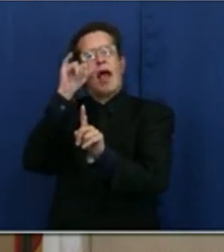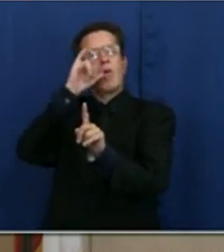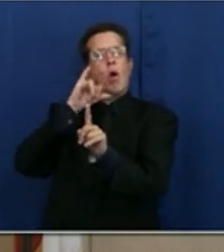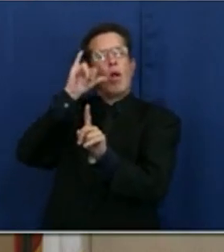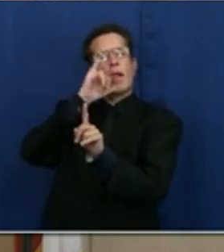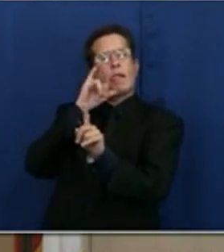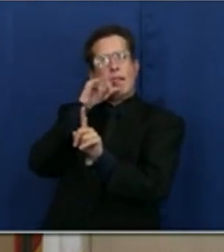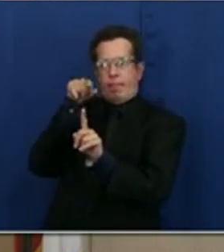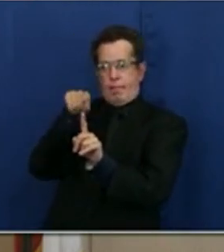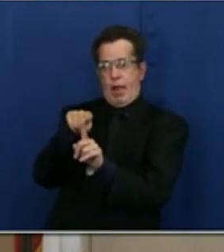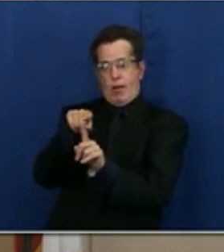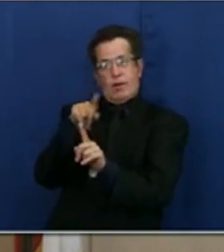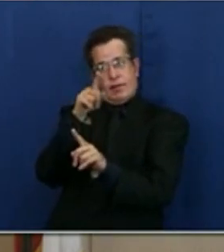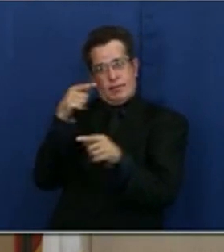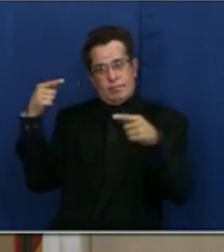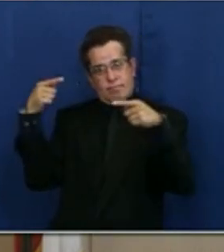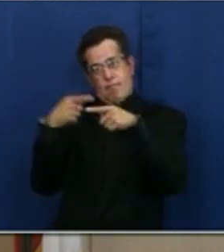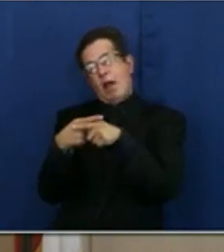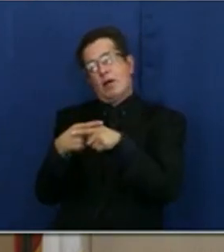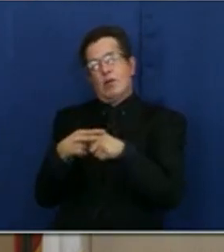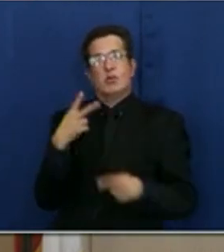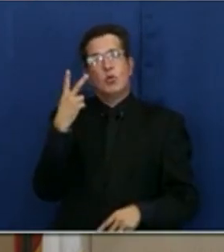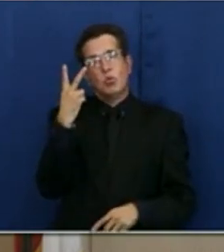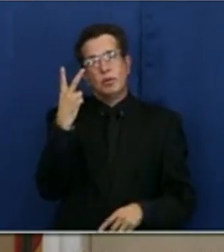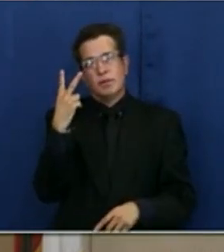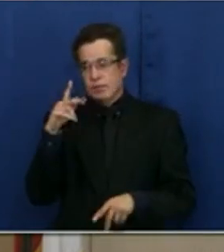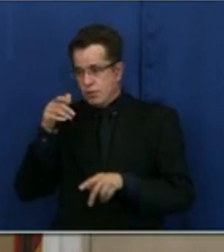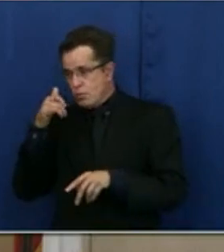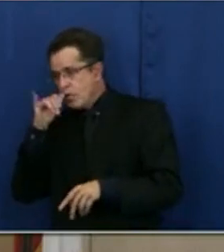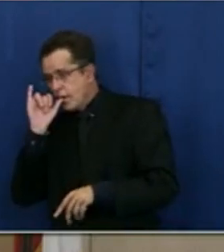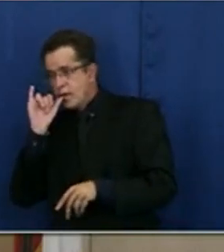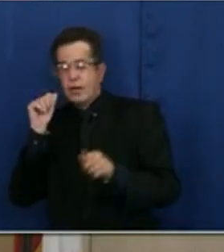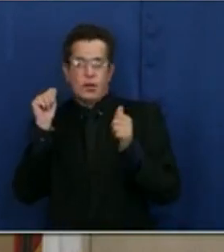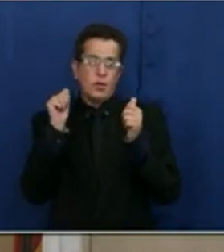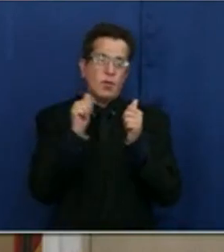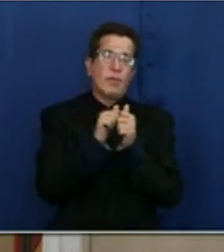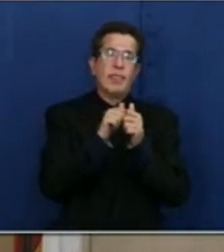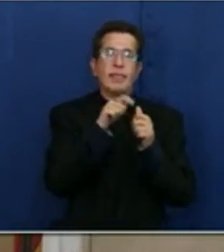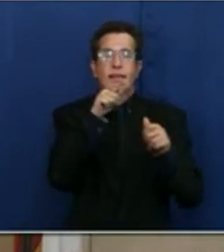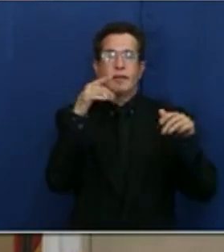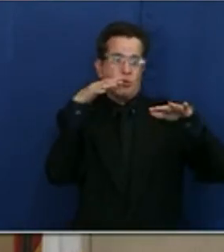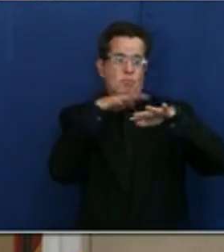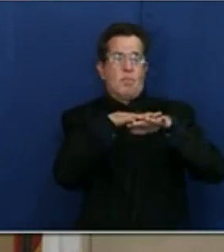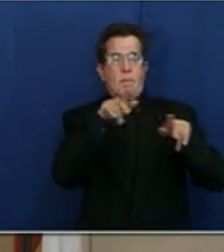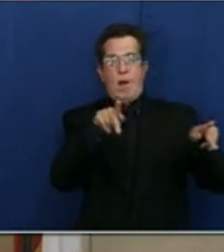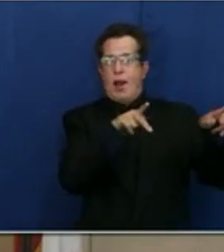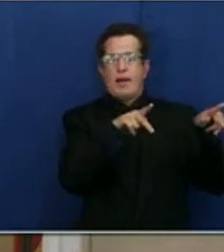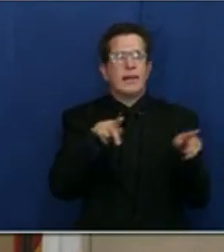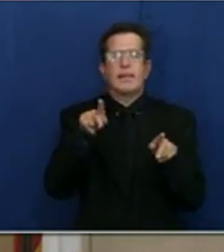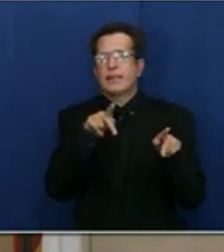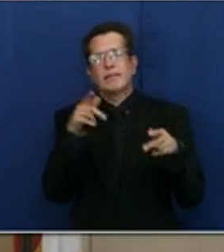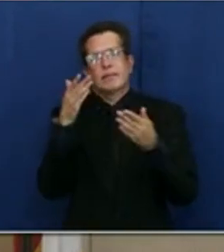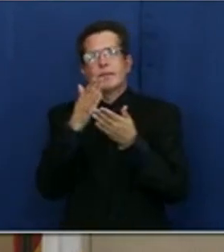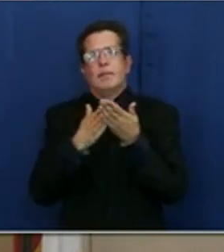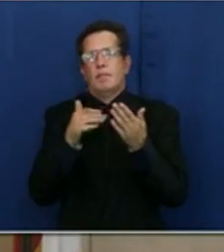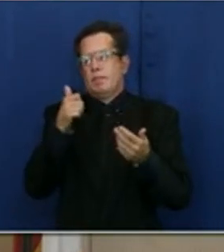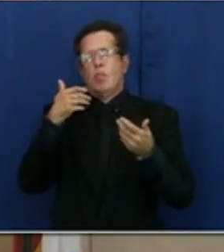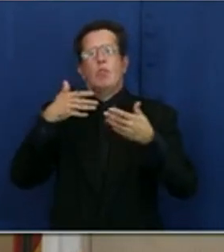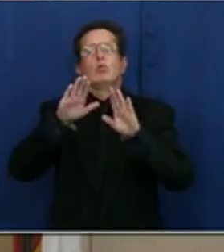you mix those two people, you lose their ability to operate and